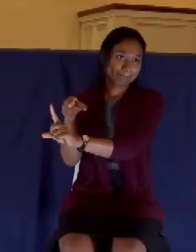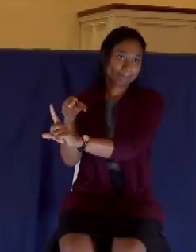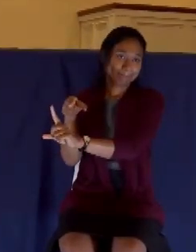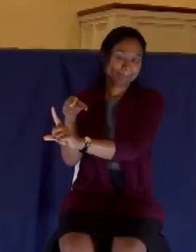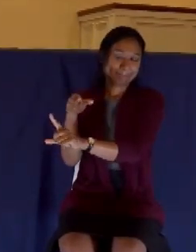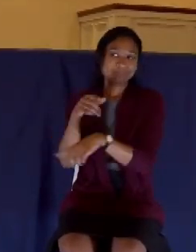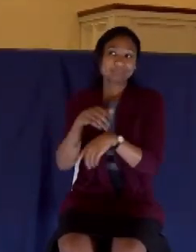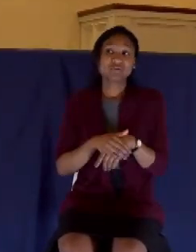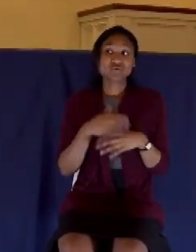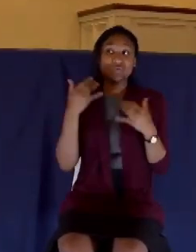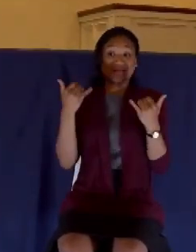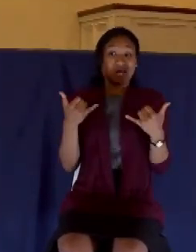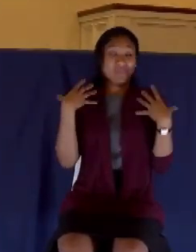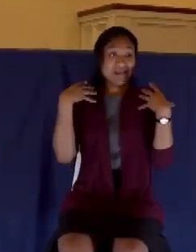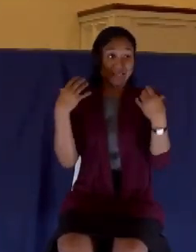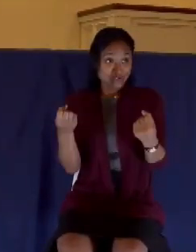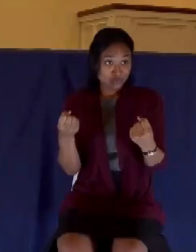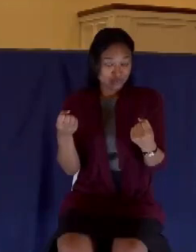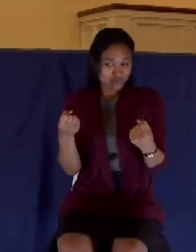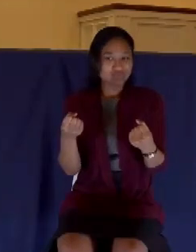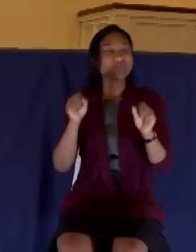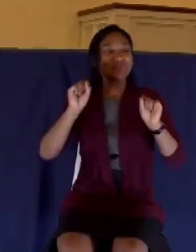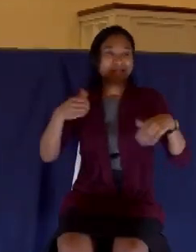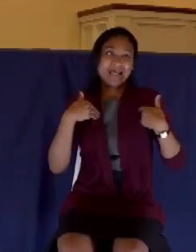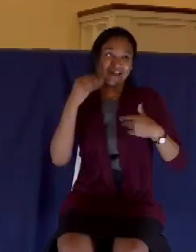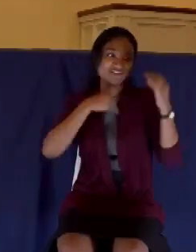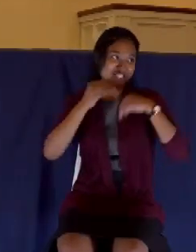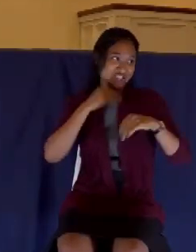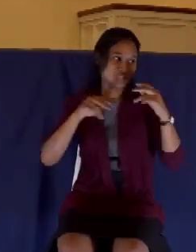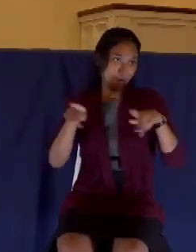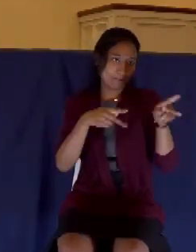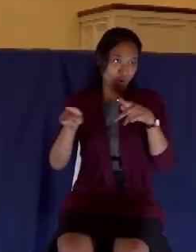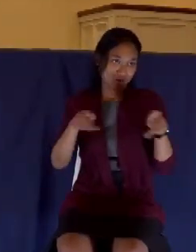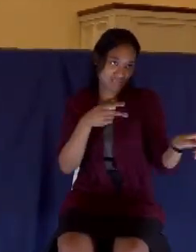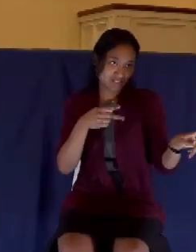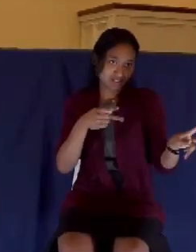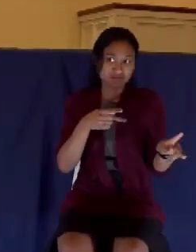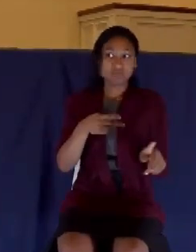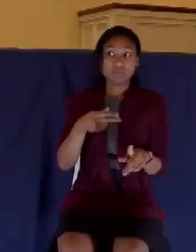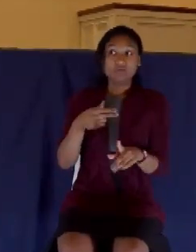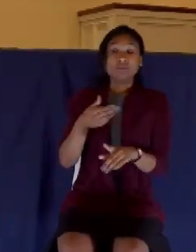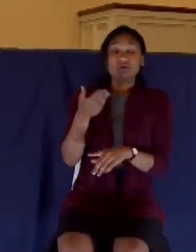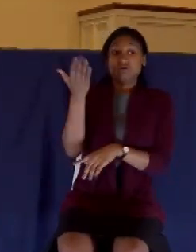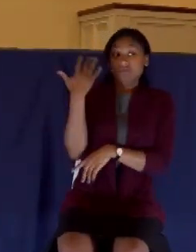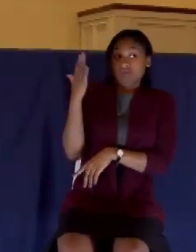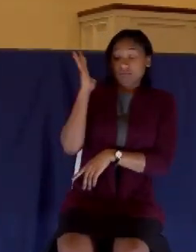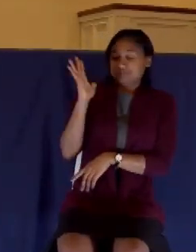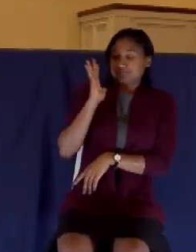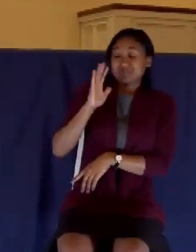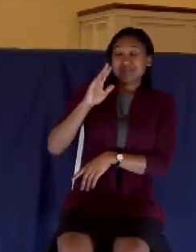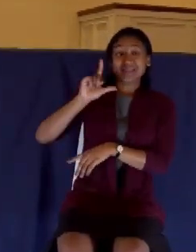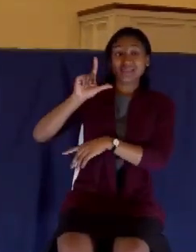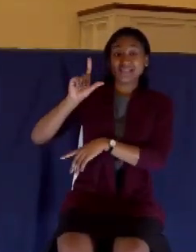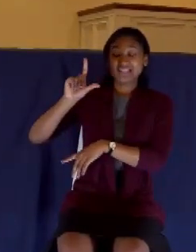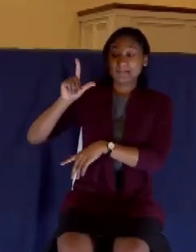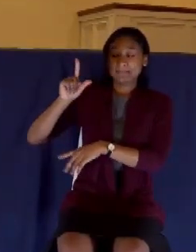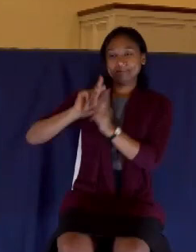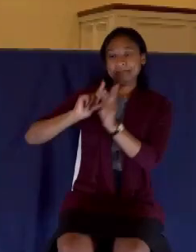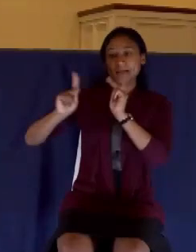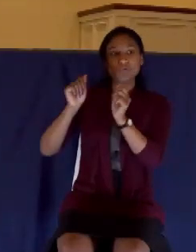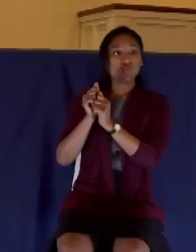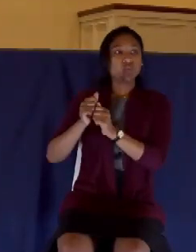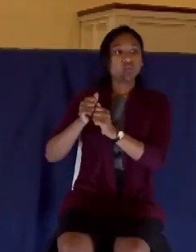because lepers were social outcasts that were not allowed any close interaction with other people according to Leviticus chapter